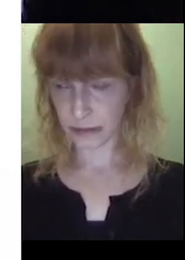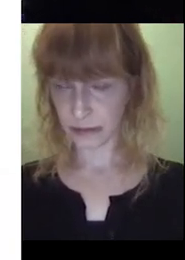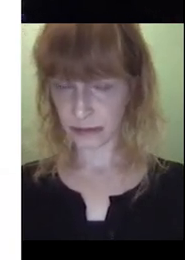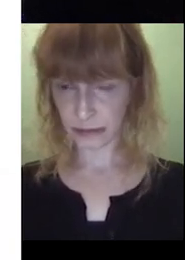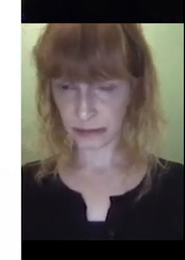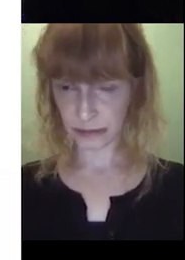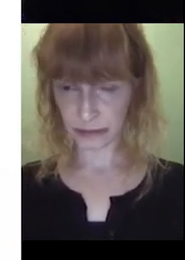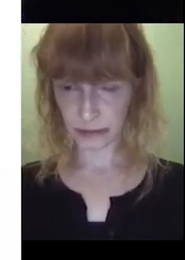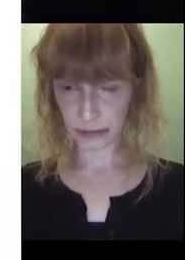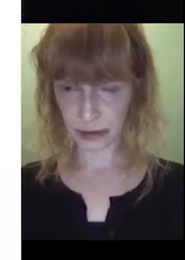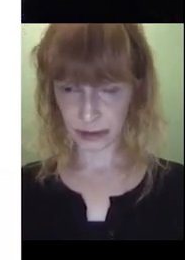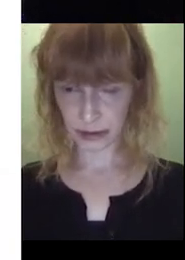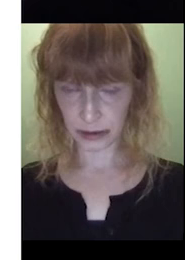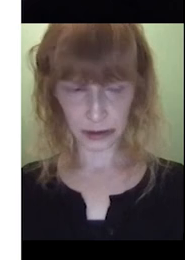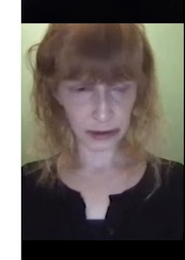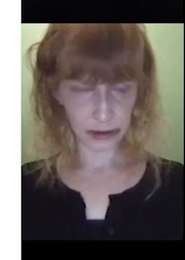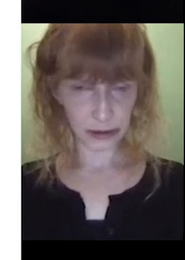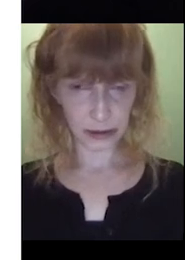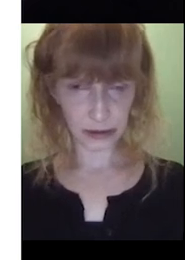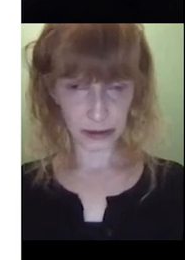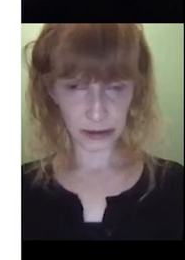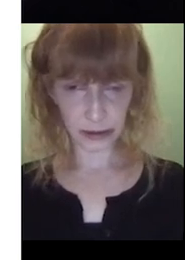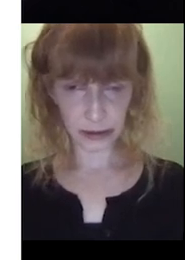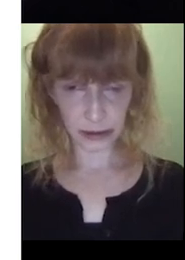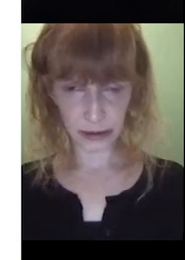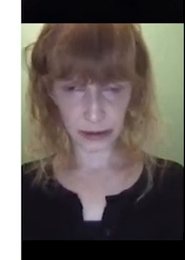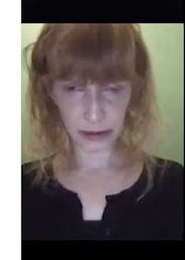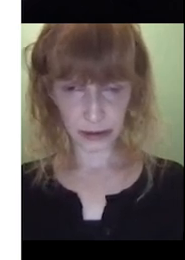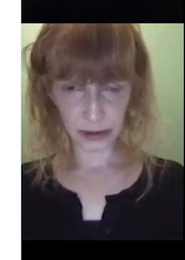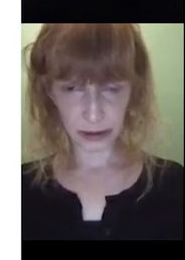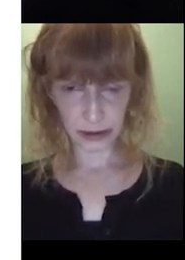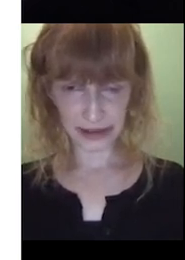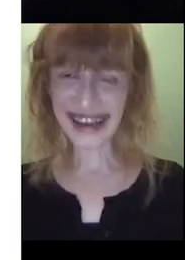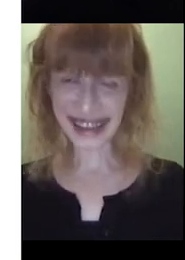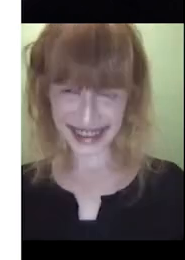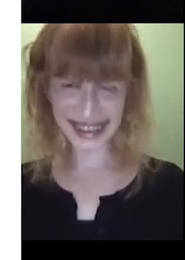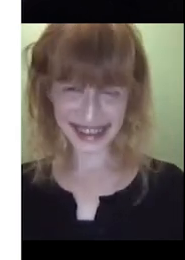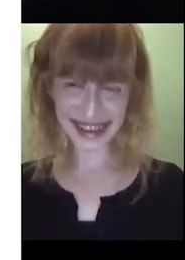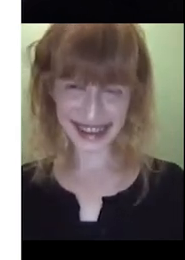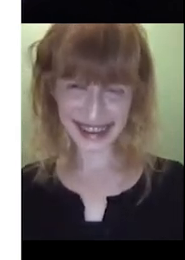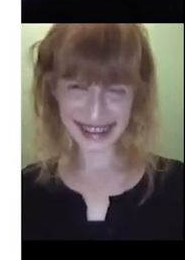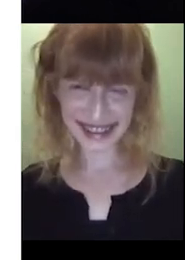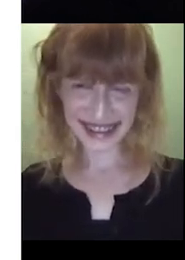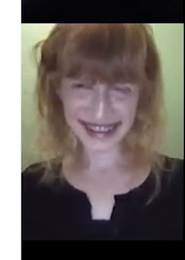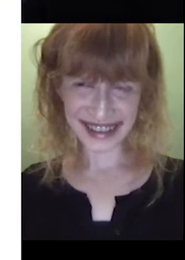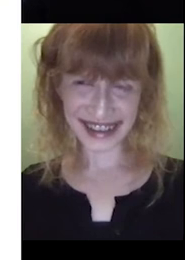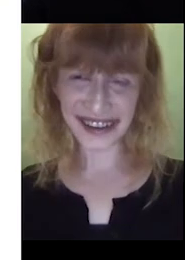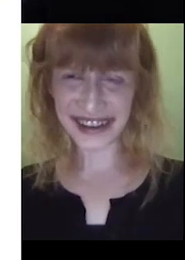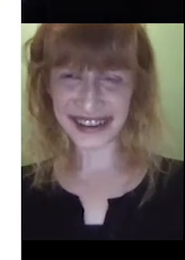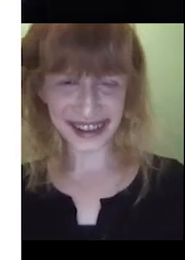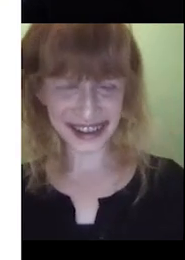Danielle. Um, maybe saying, Oh no, that's not spot. It's a snake.